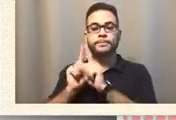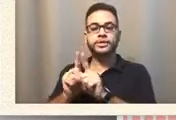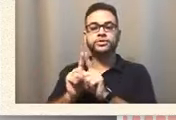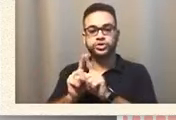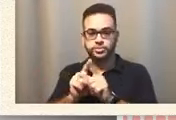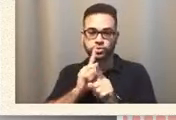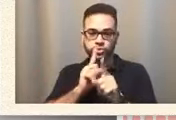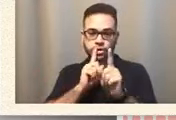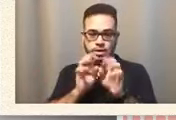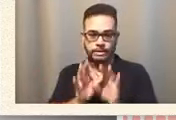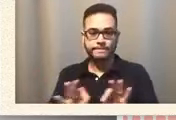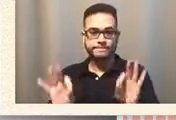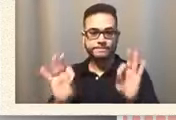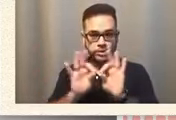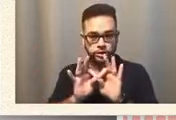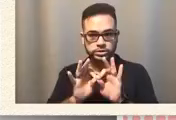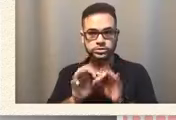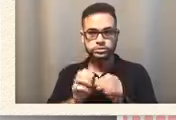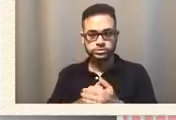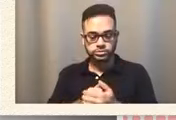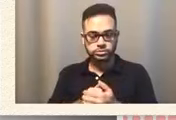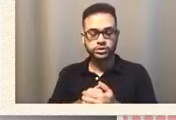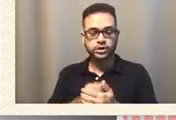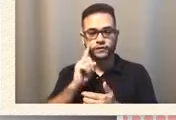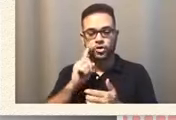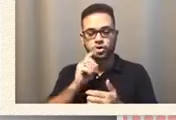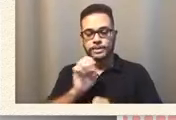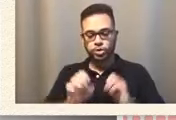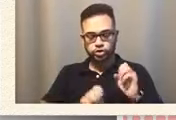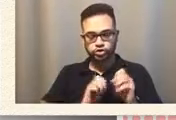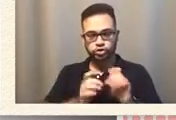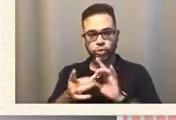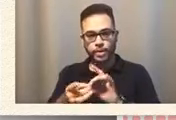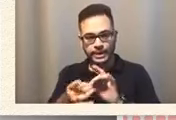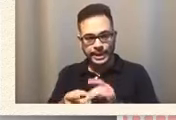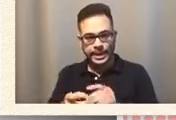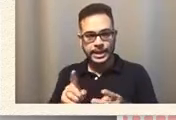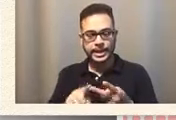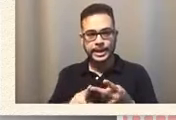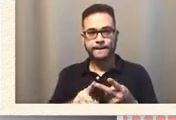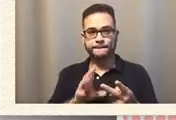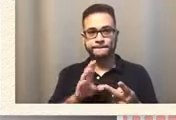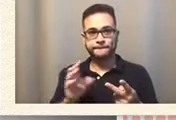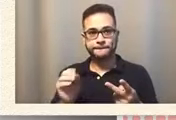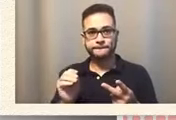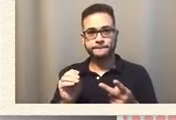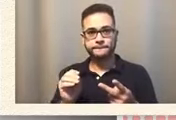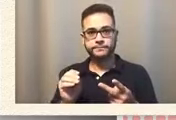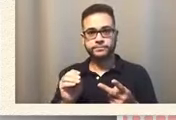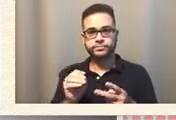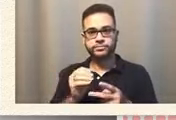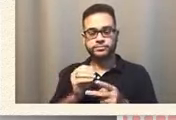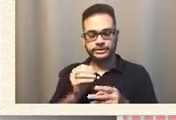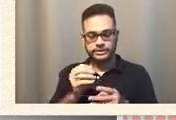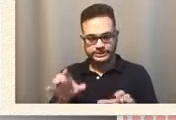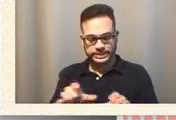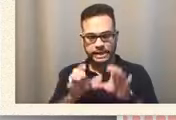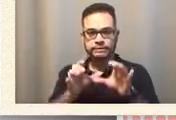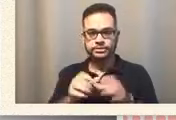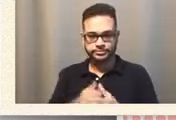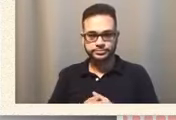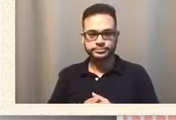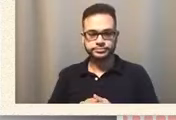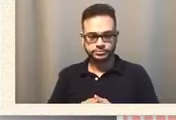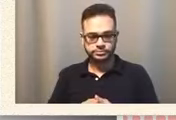emotional well-being and taking action. Mm-hmm. That is whether